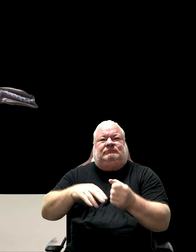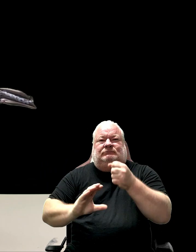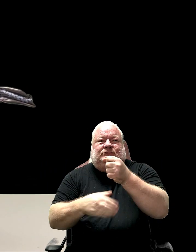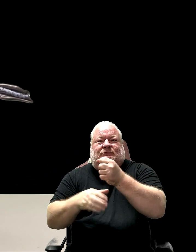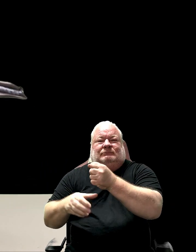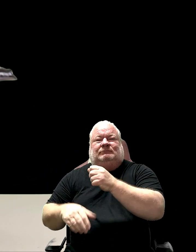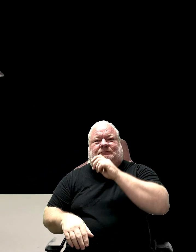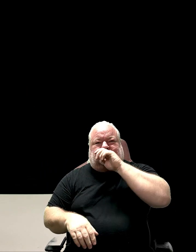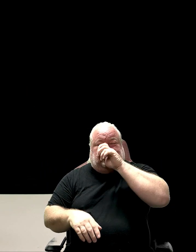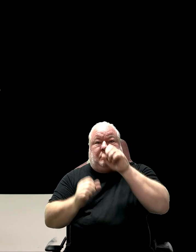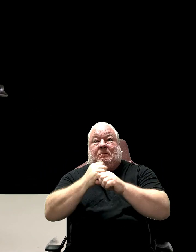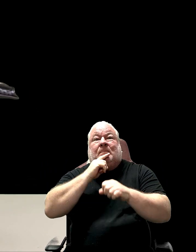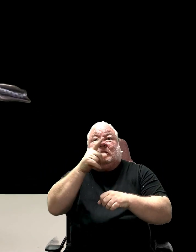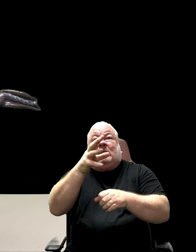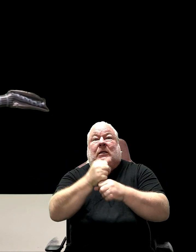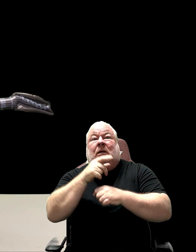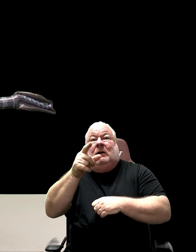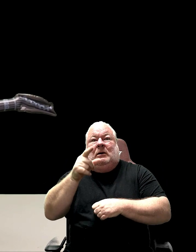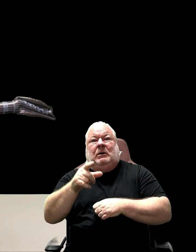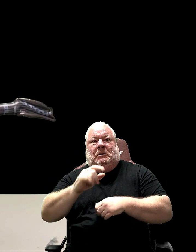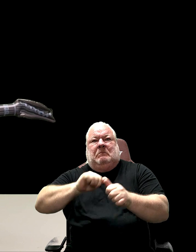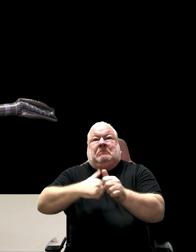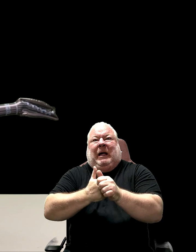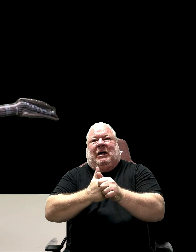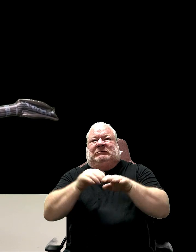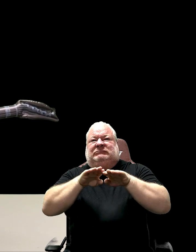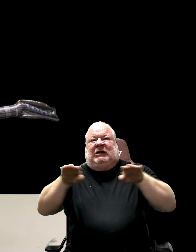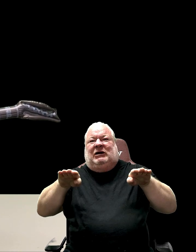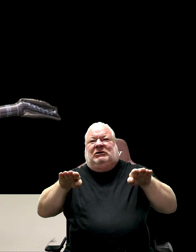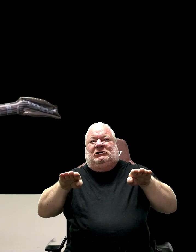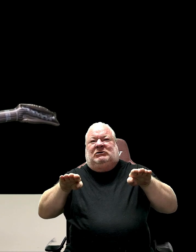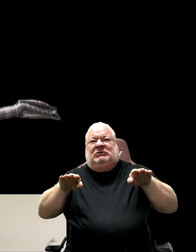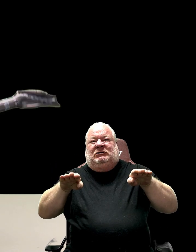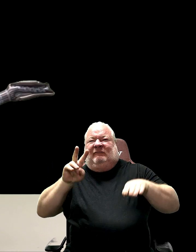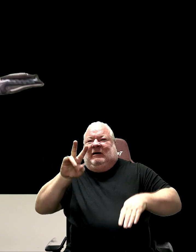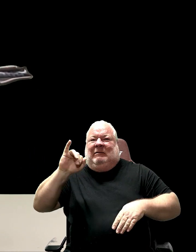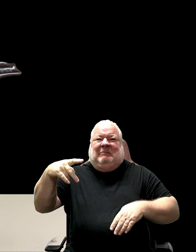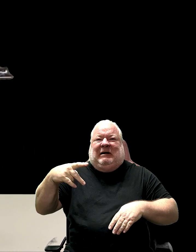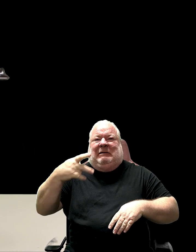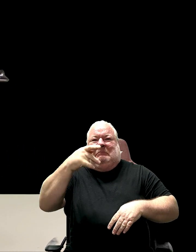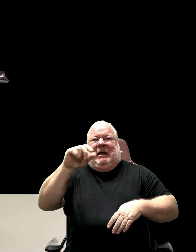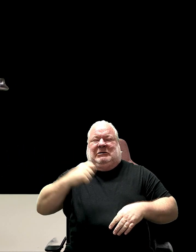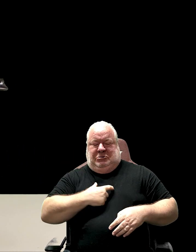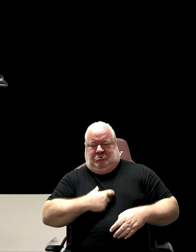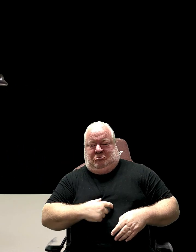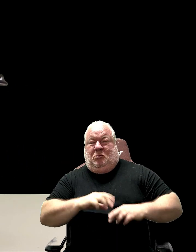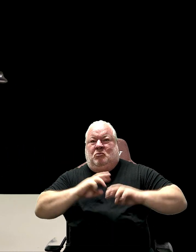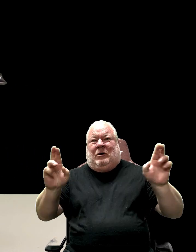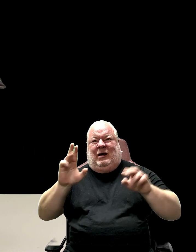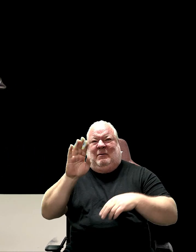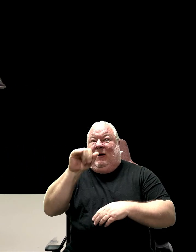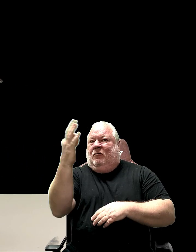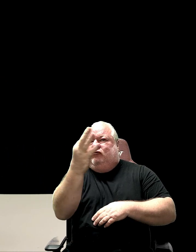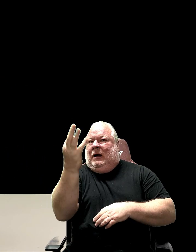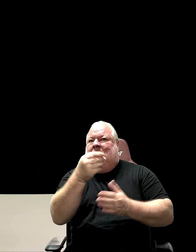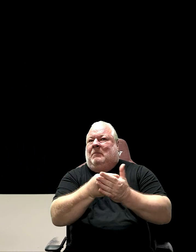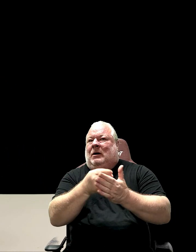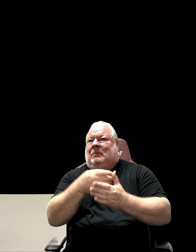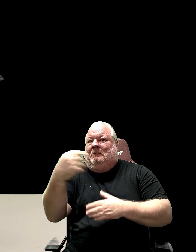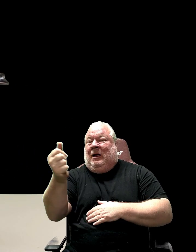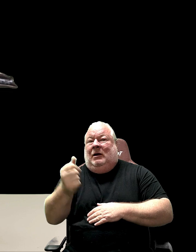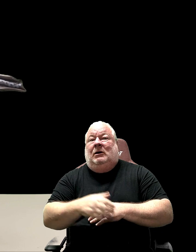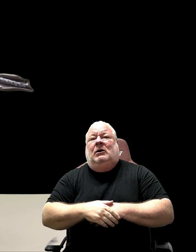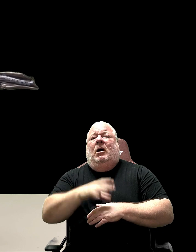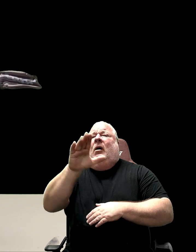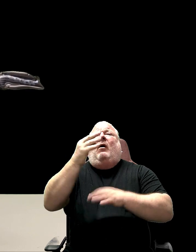Be sure to get those backstage passes turned in by Friday so you are part of the fun. We